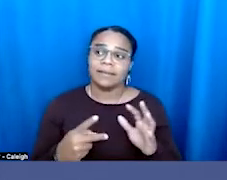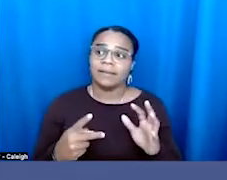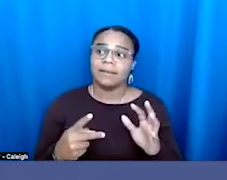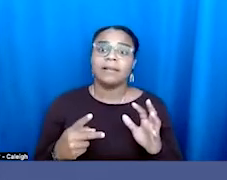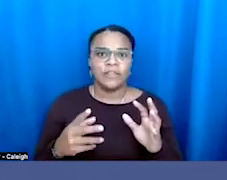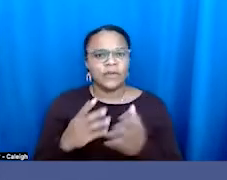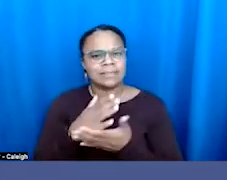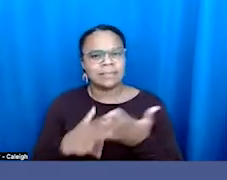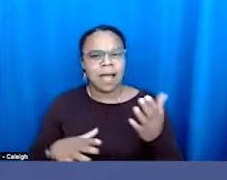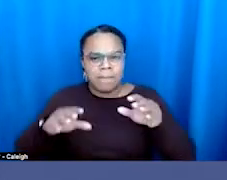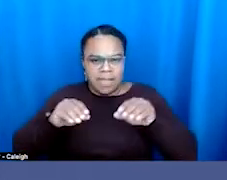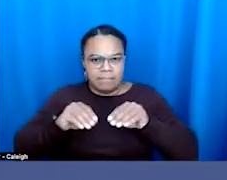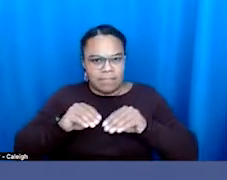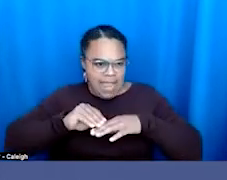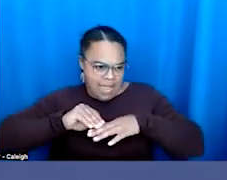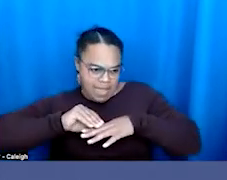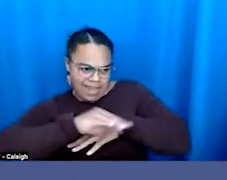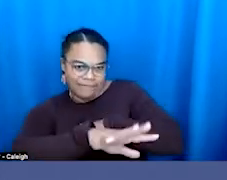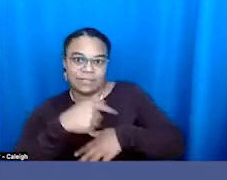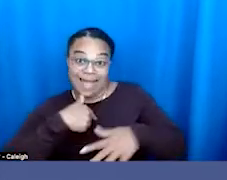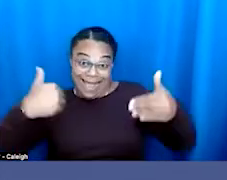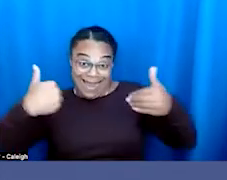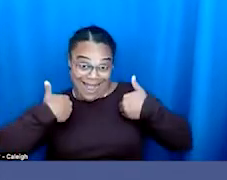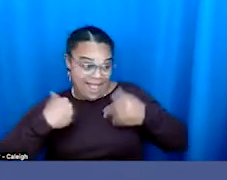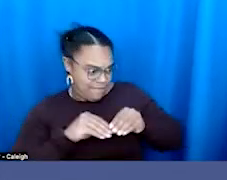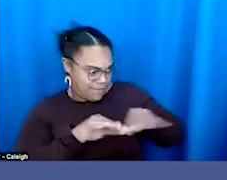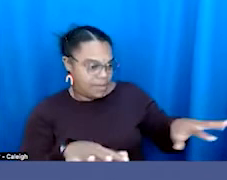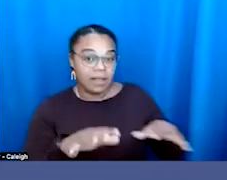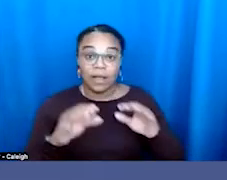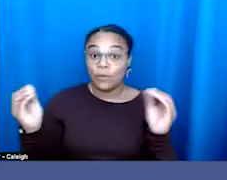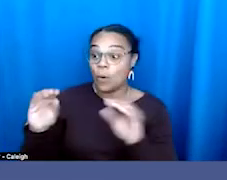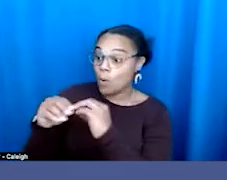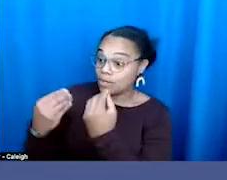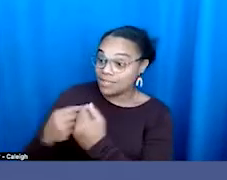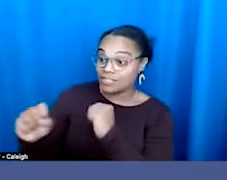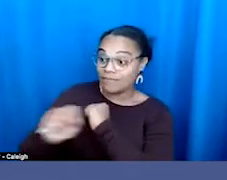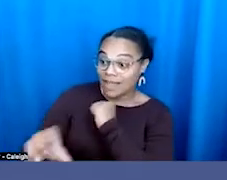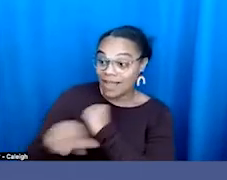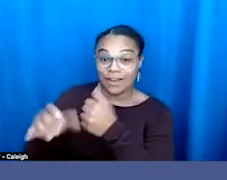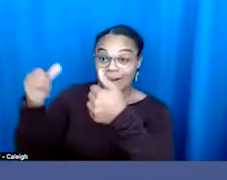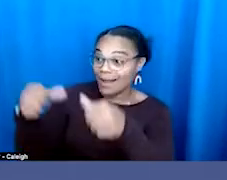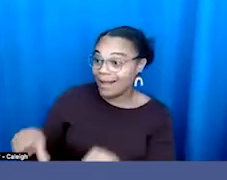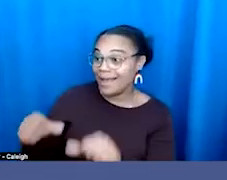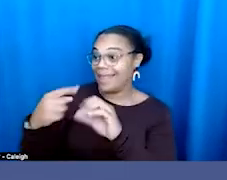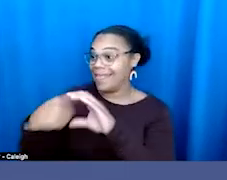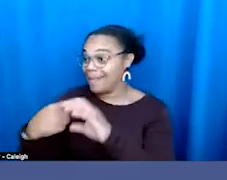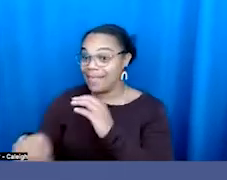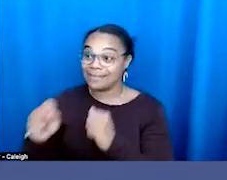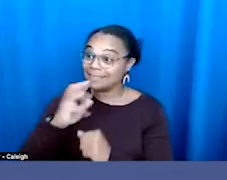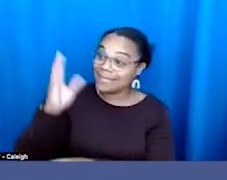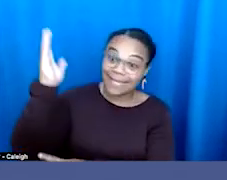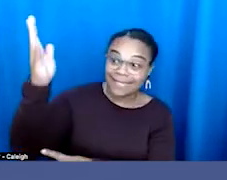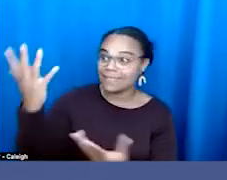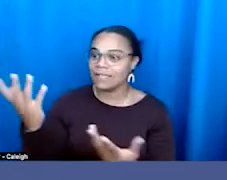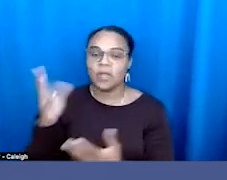that I have that no organization flyer or email or speech will reach in the same way. My